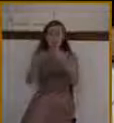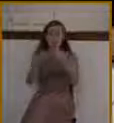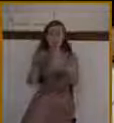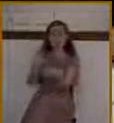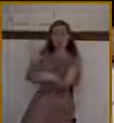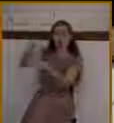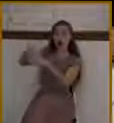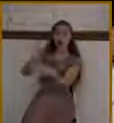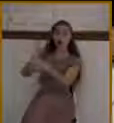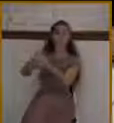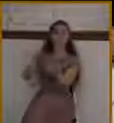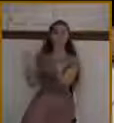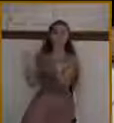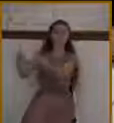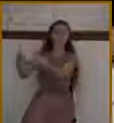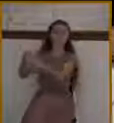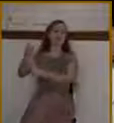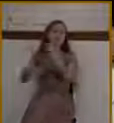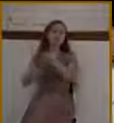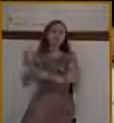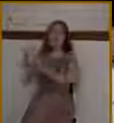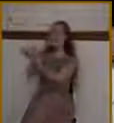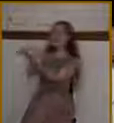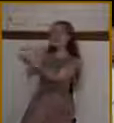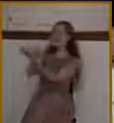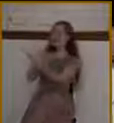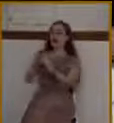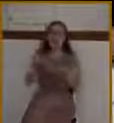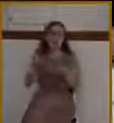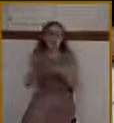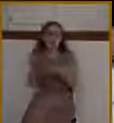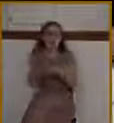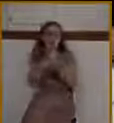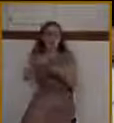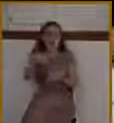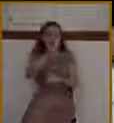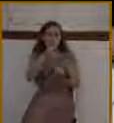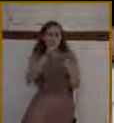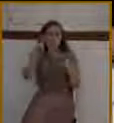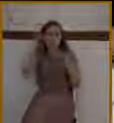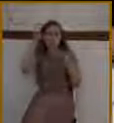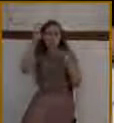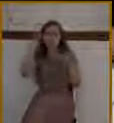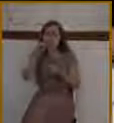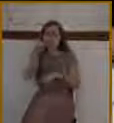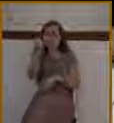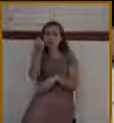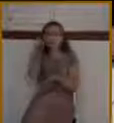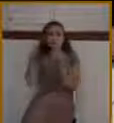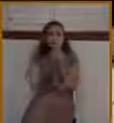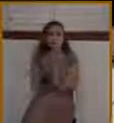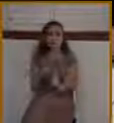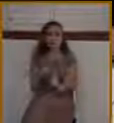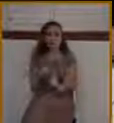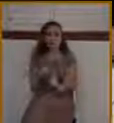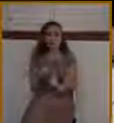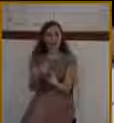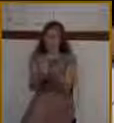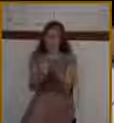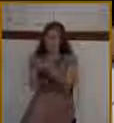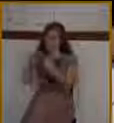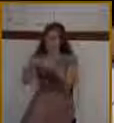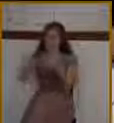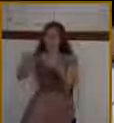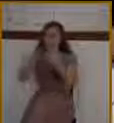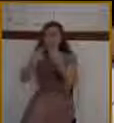The Bible tells us in the book of Matthew, verse 10, and when he was coming to Jerusalem, all the city was moved, saying, who is